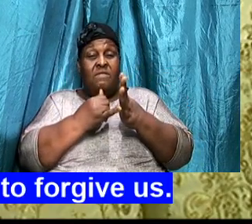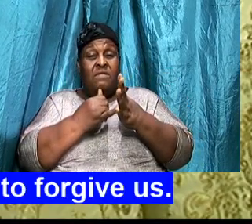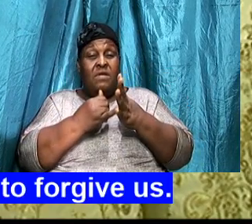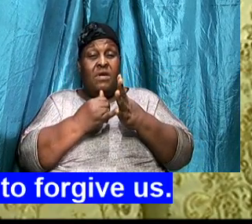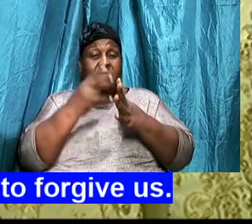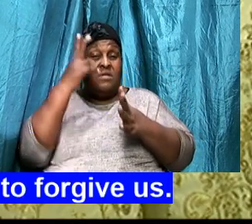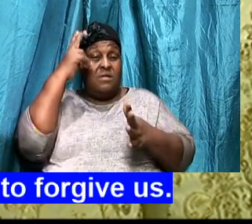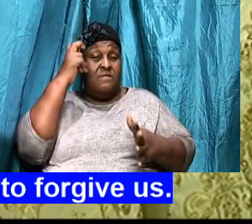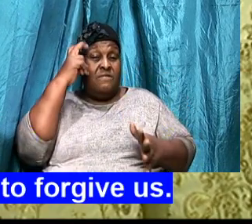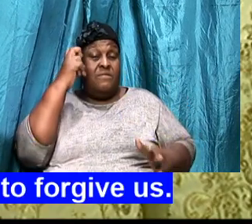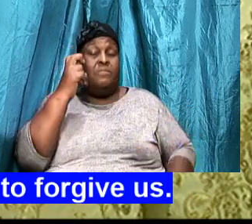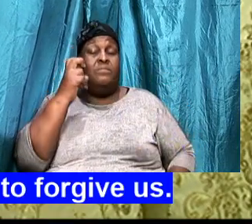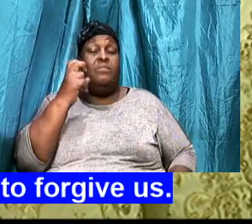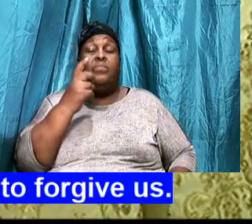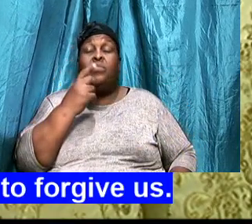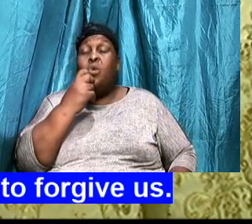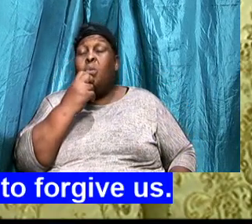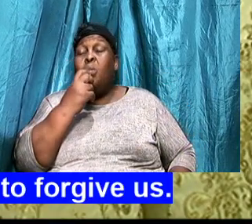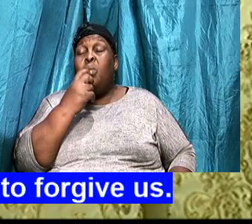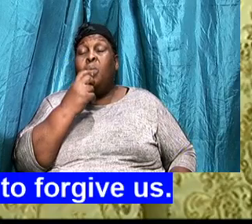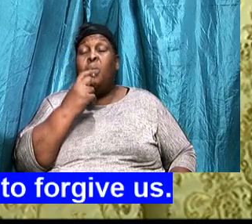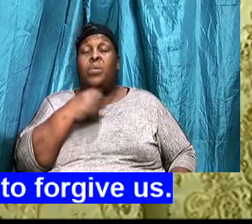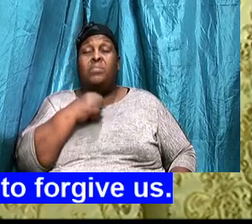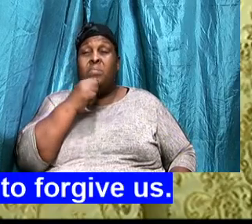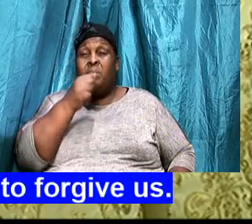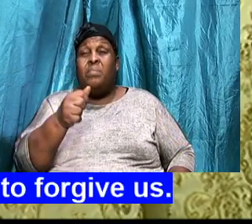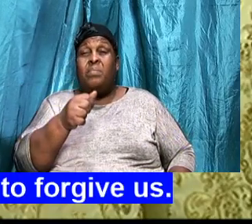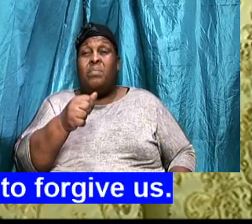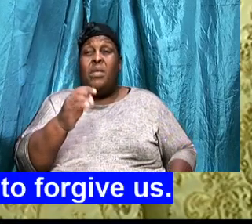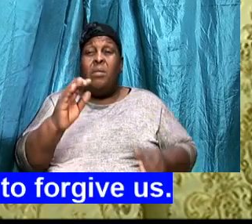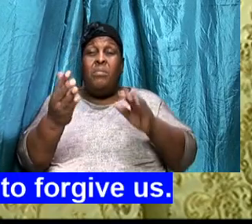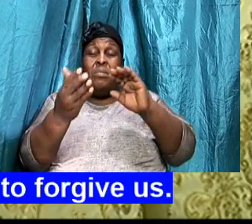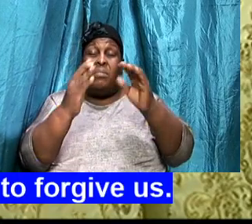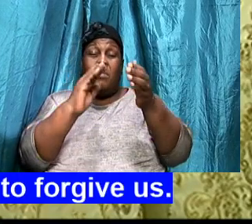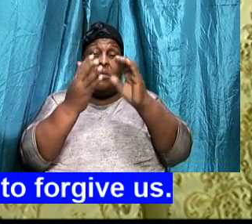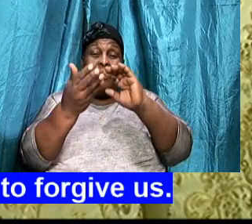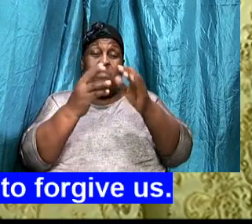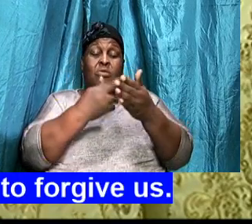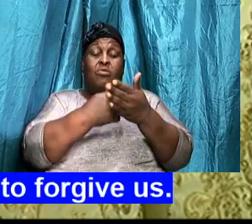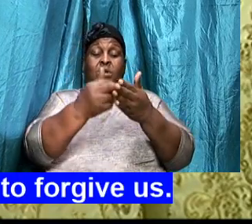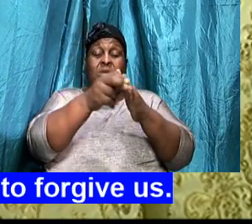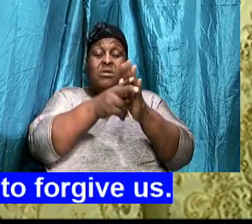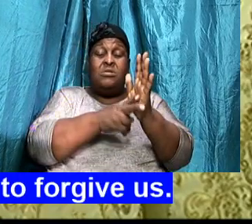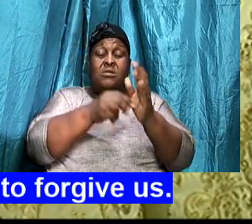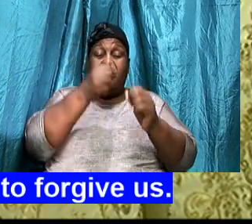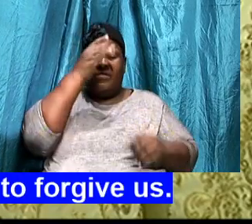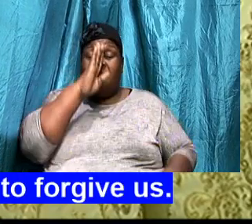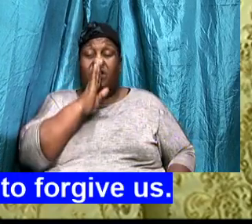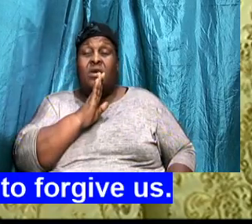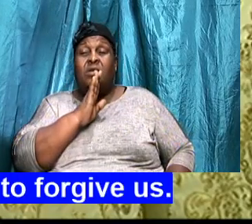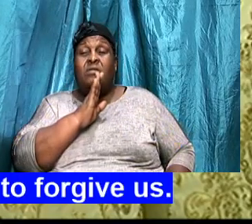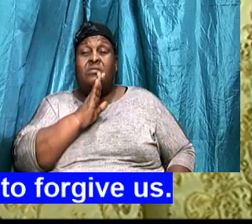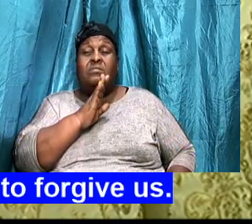enemy, Who am I, I have become, The righteousness, Of God,